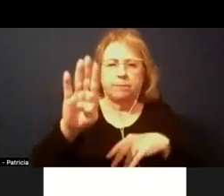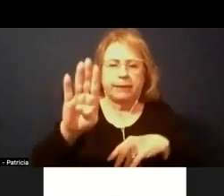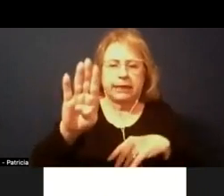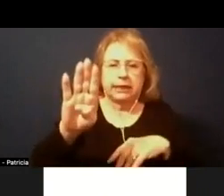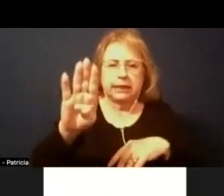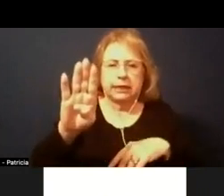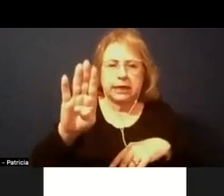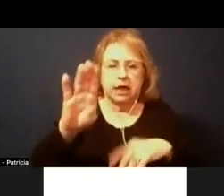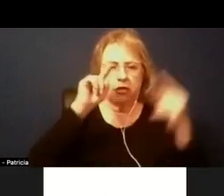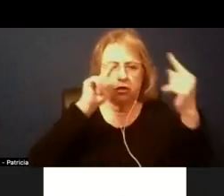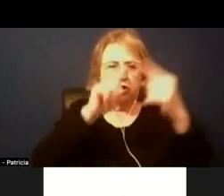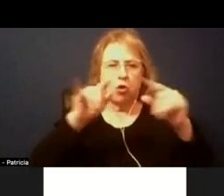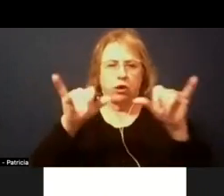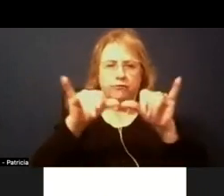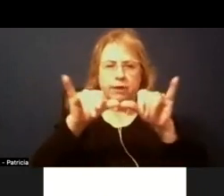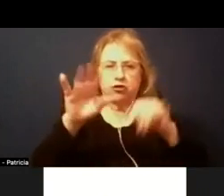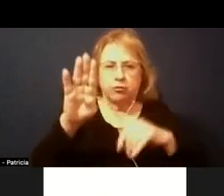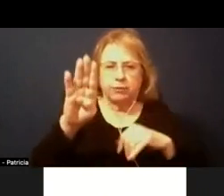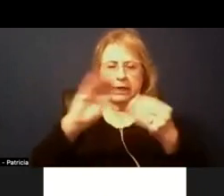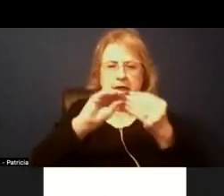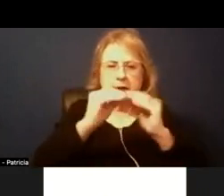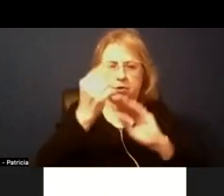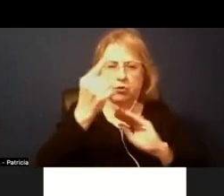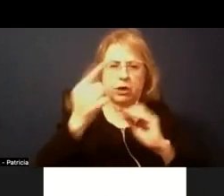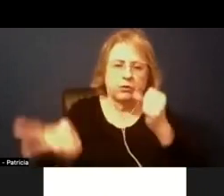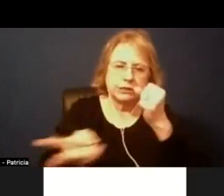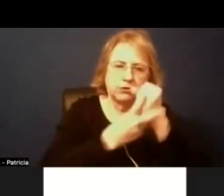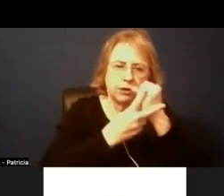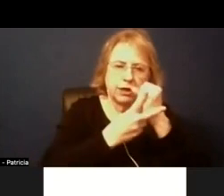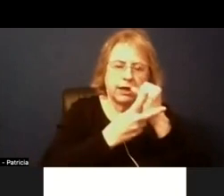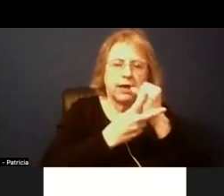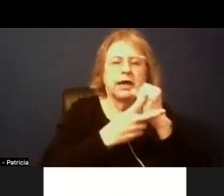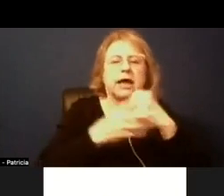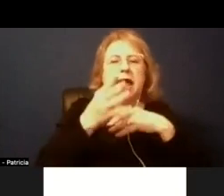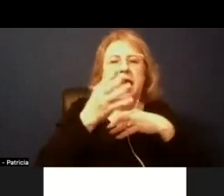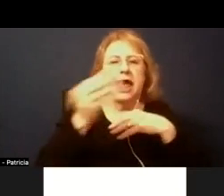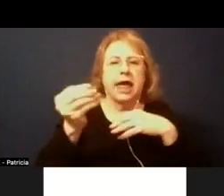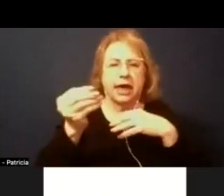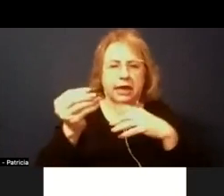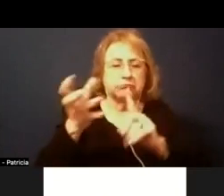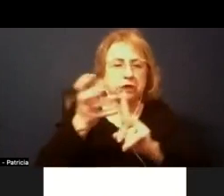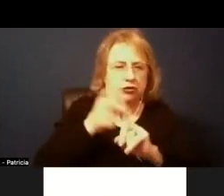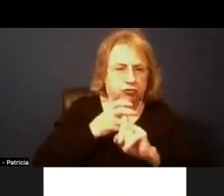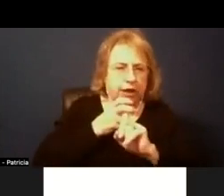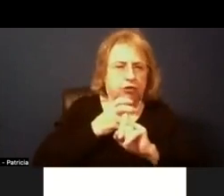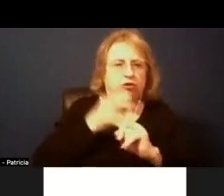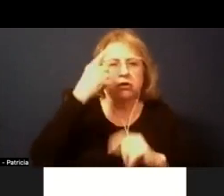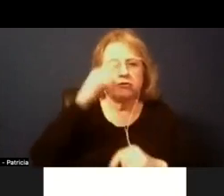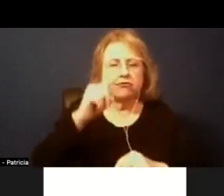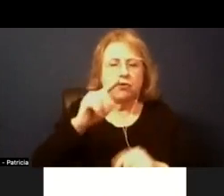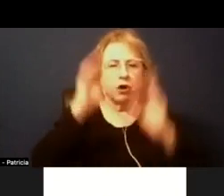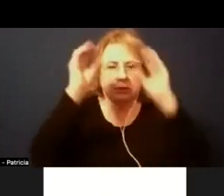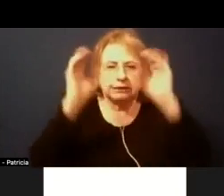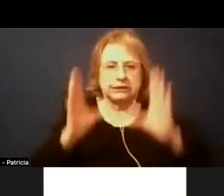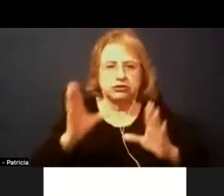goal of measure v the number one was uh retention and attraction for uh staff uh teachers and staff and